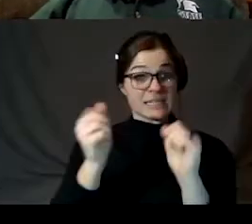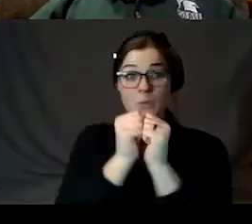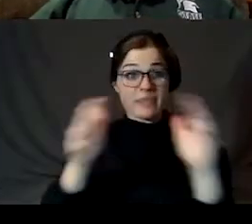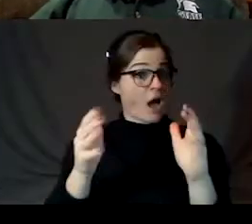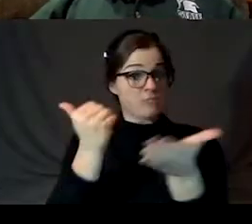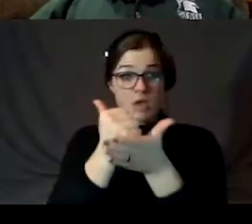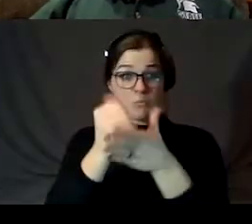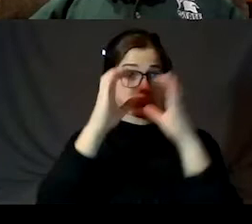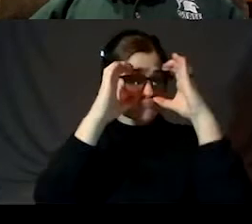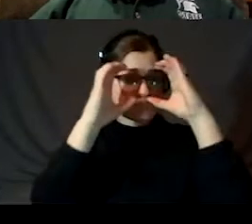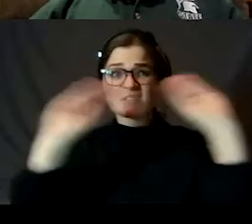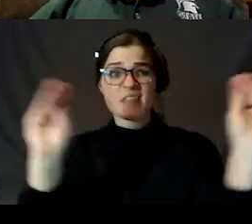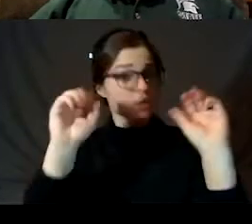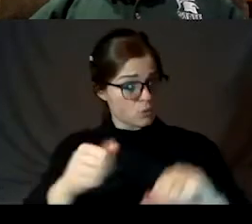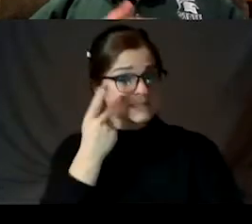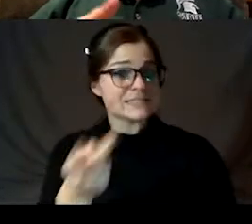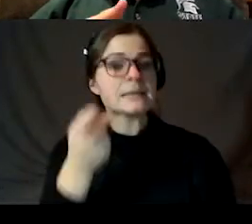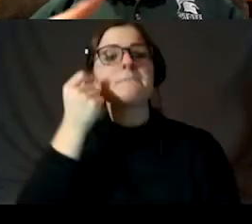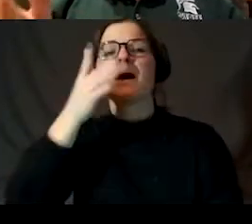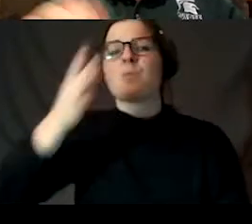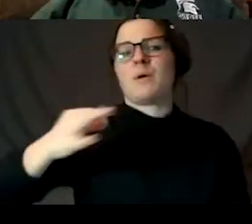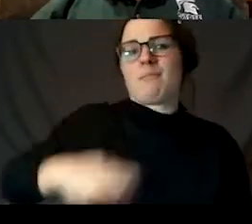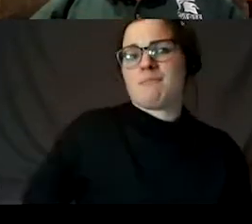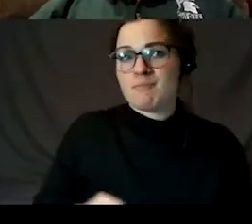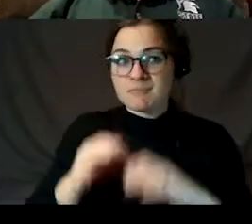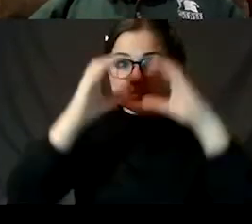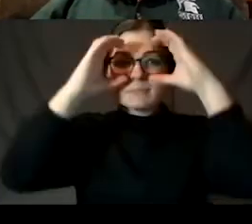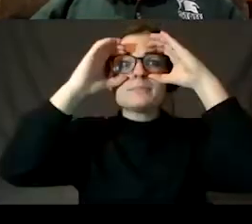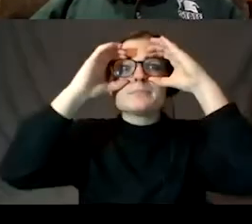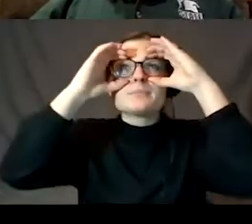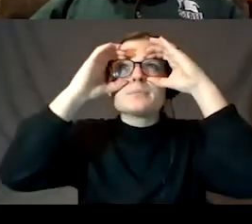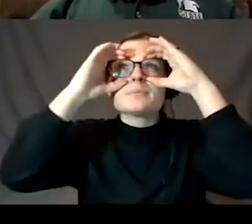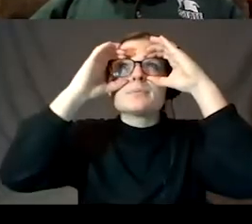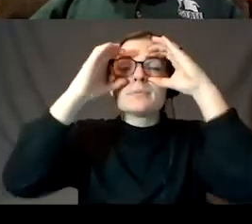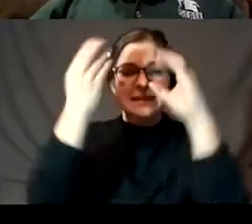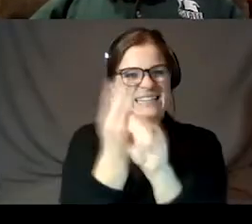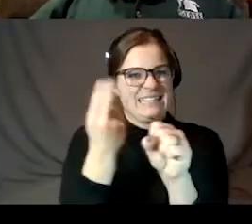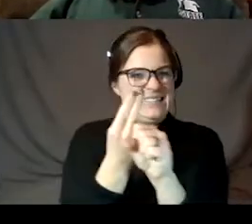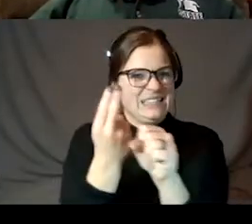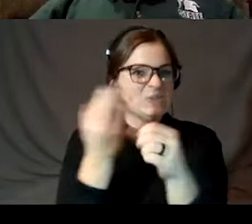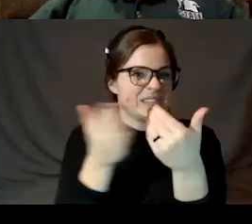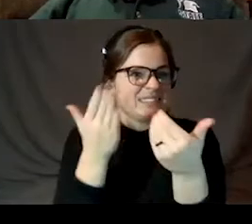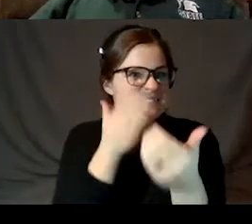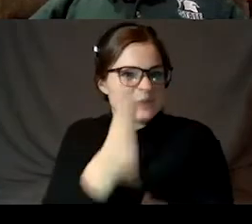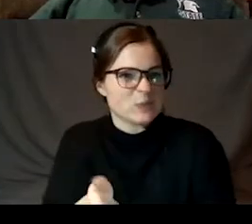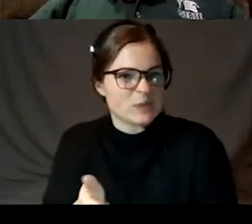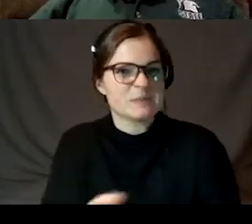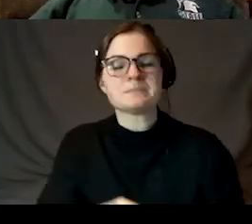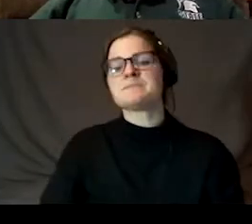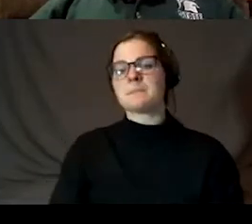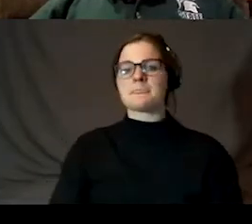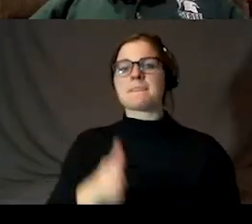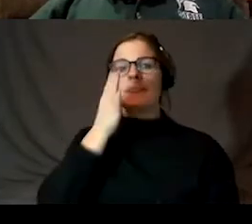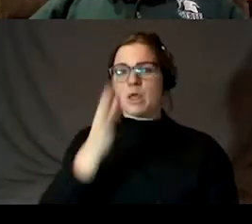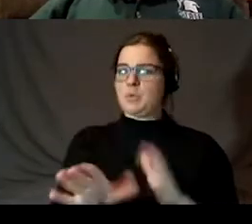areas like Midland where there's a lot of street lights and things. But it'll be about as easy to find